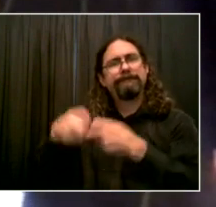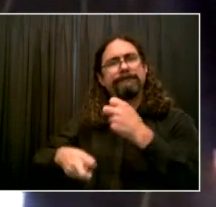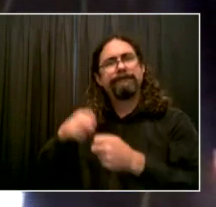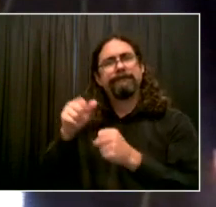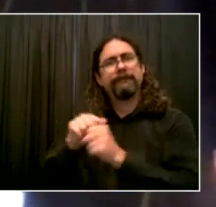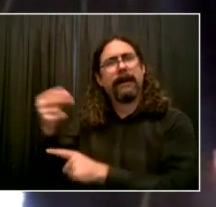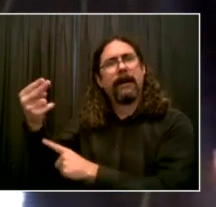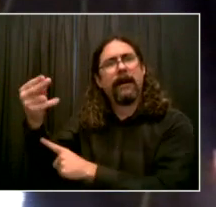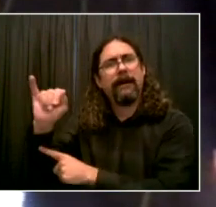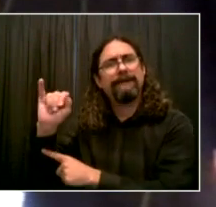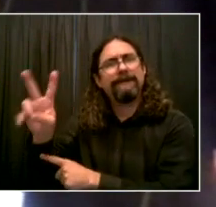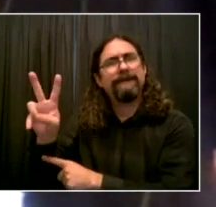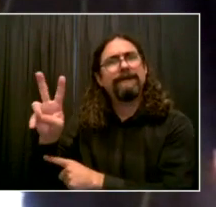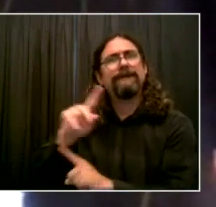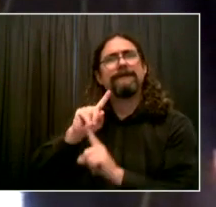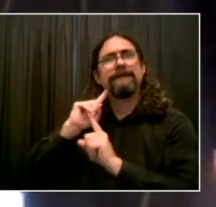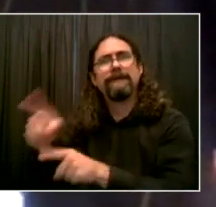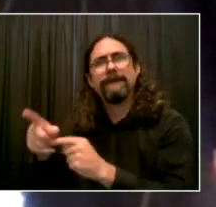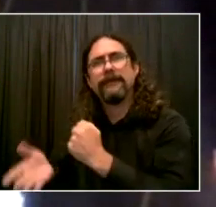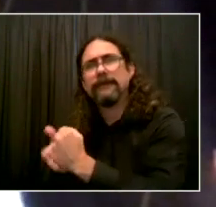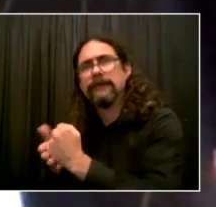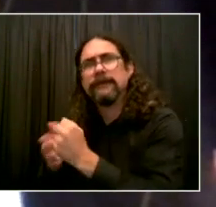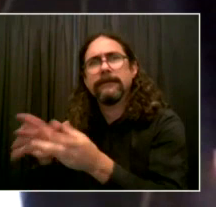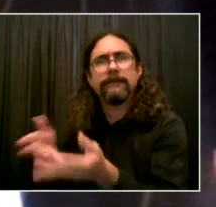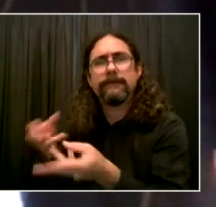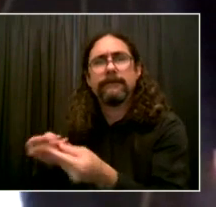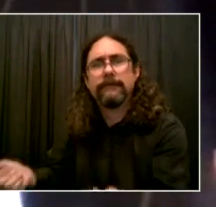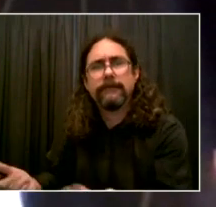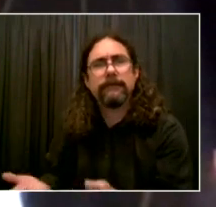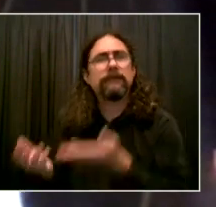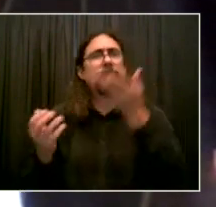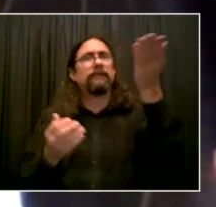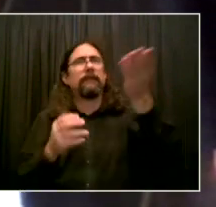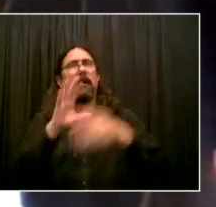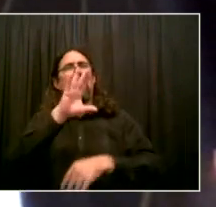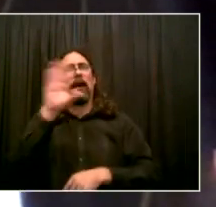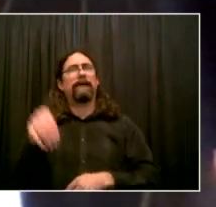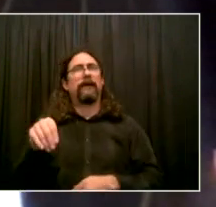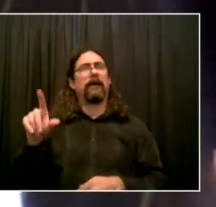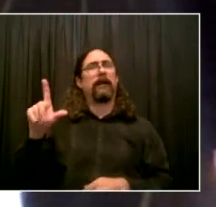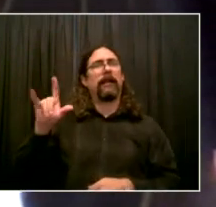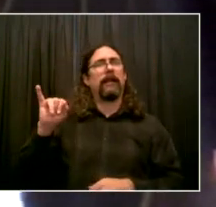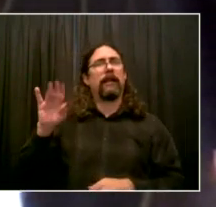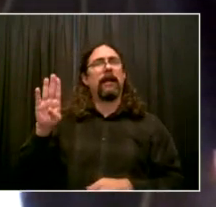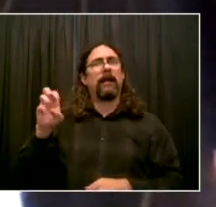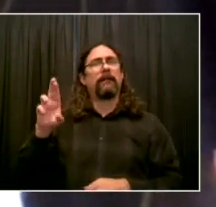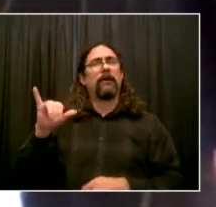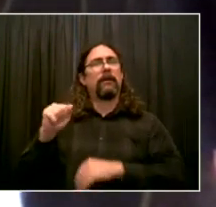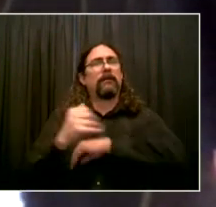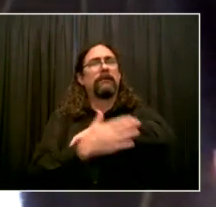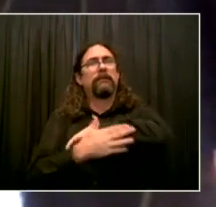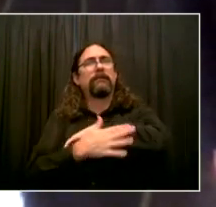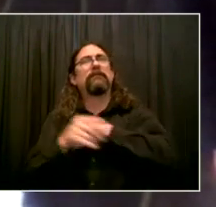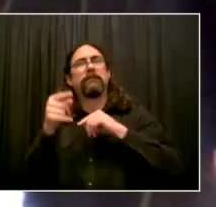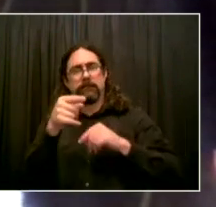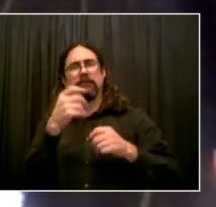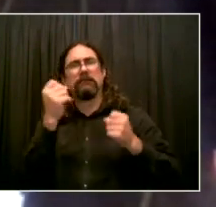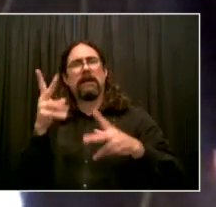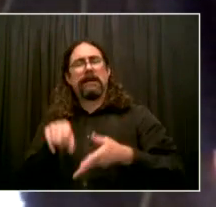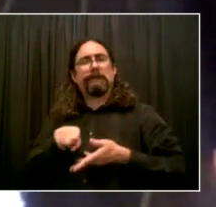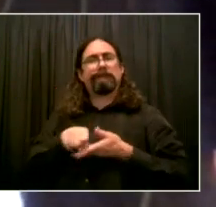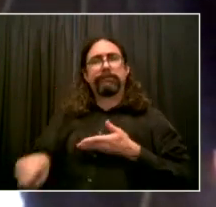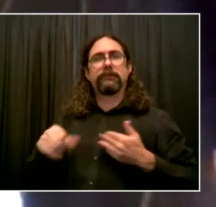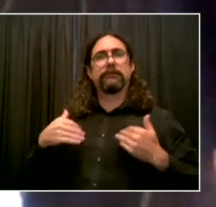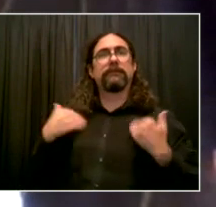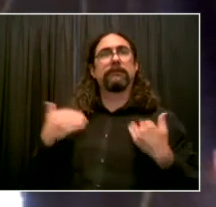premature infants when they return home. In the Navajo Nation, community health representatives have transformed the lives of the